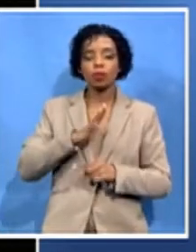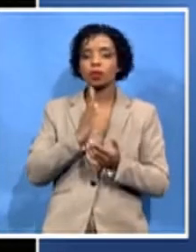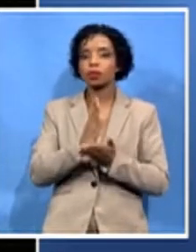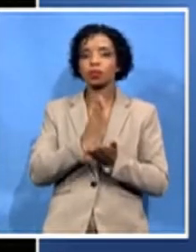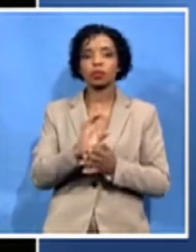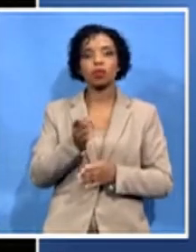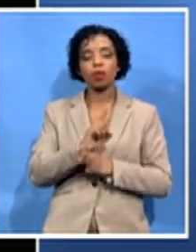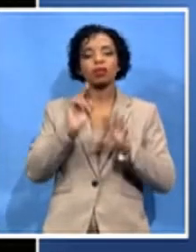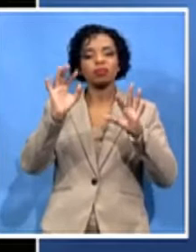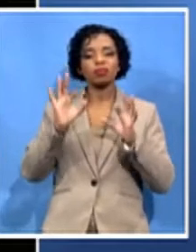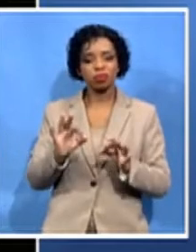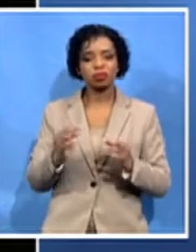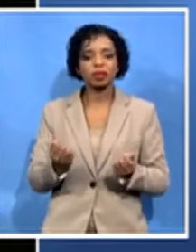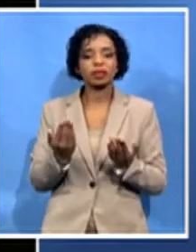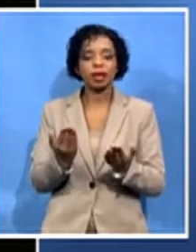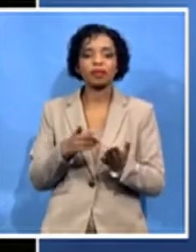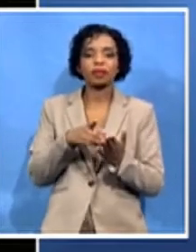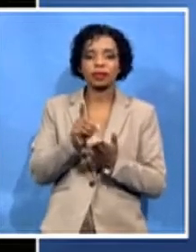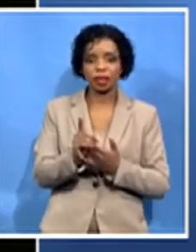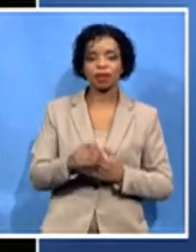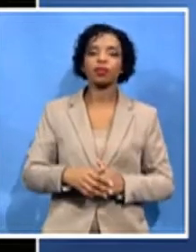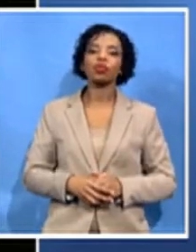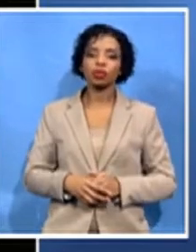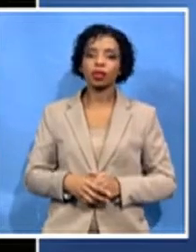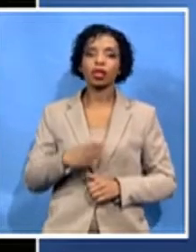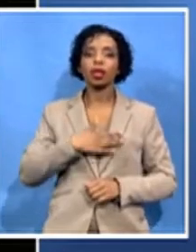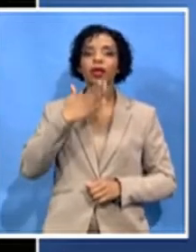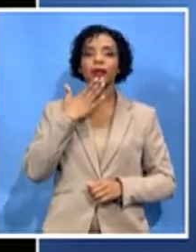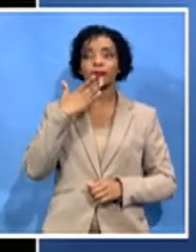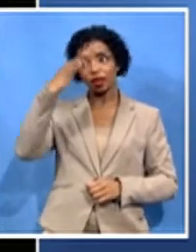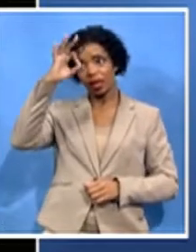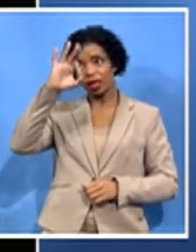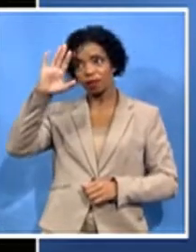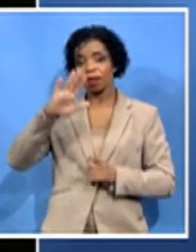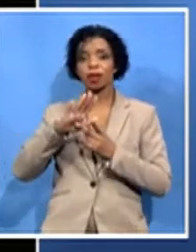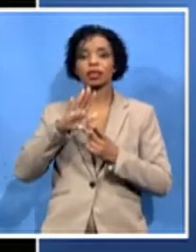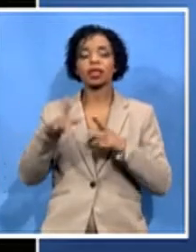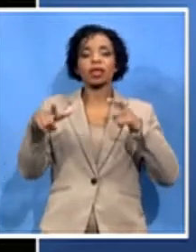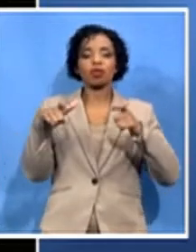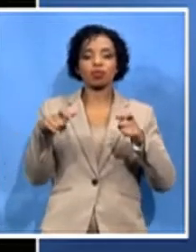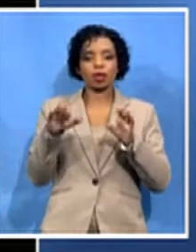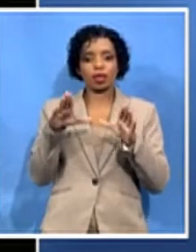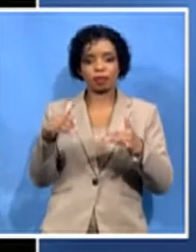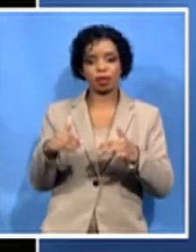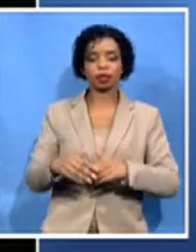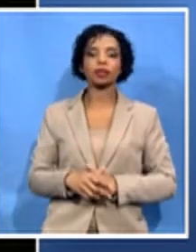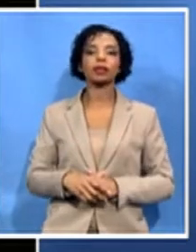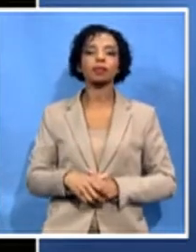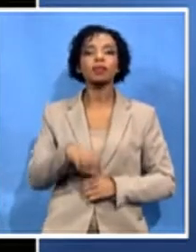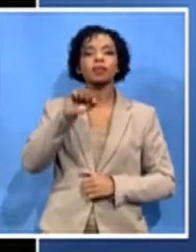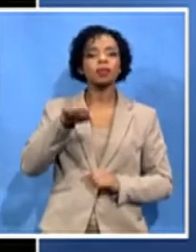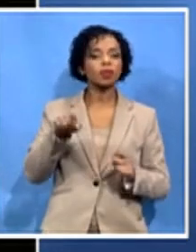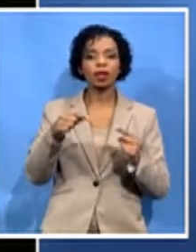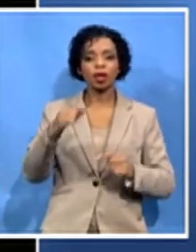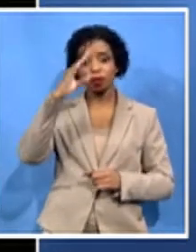the ruling party. And obviously, we cannot forget his passion for strengthening the public sector governance